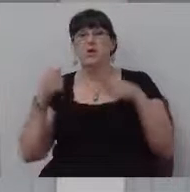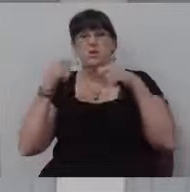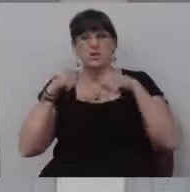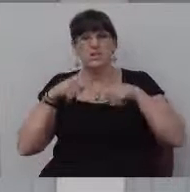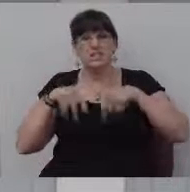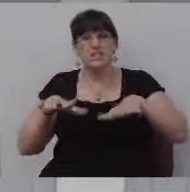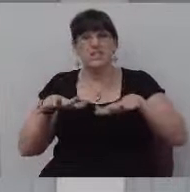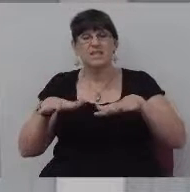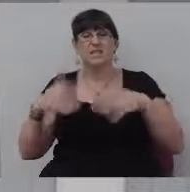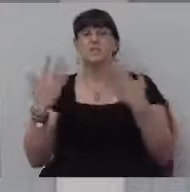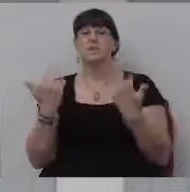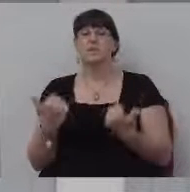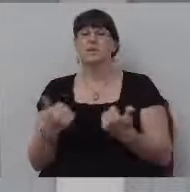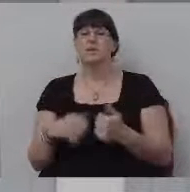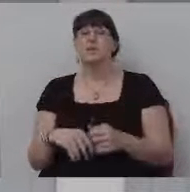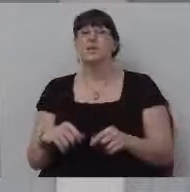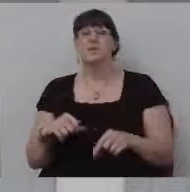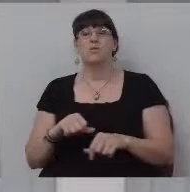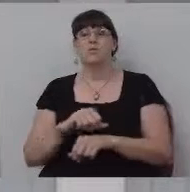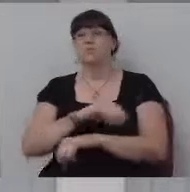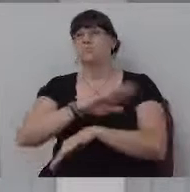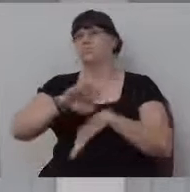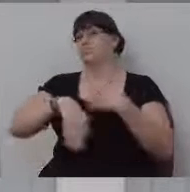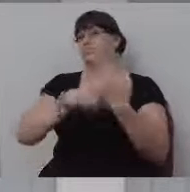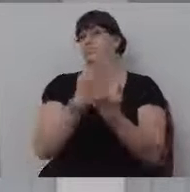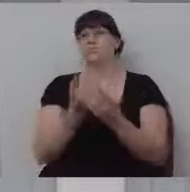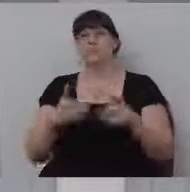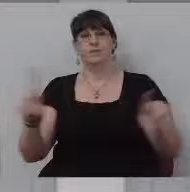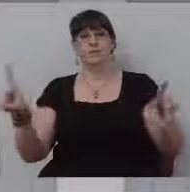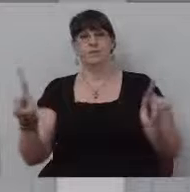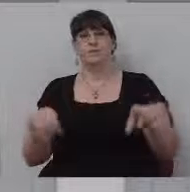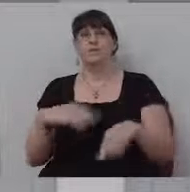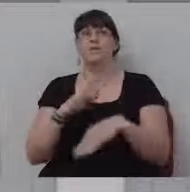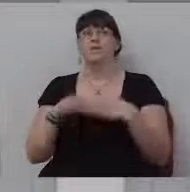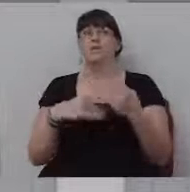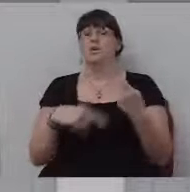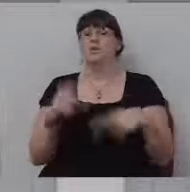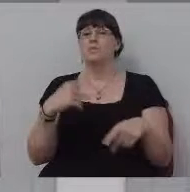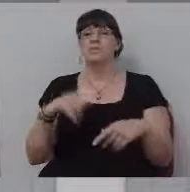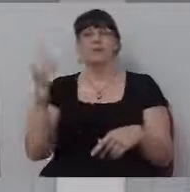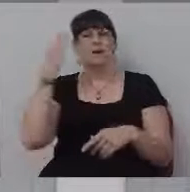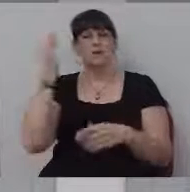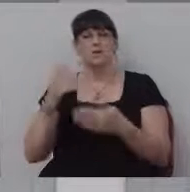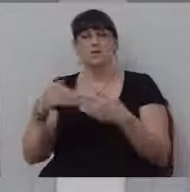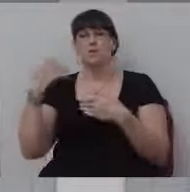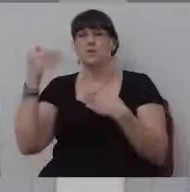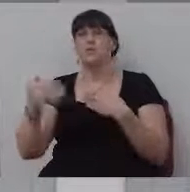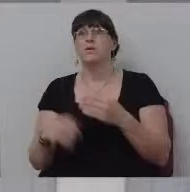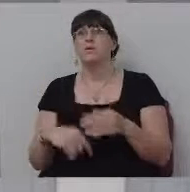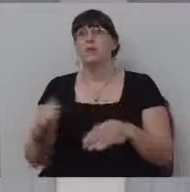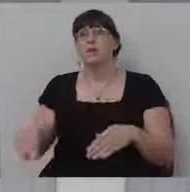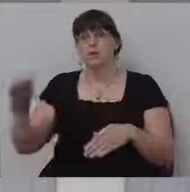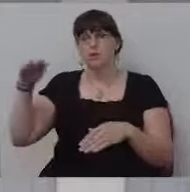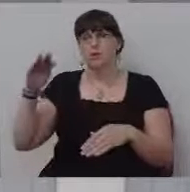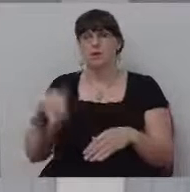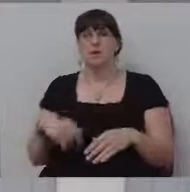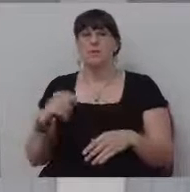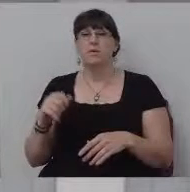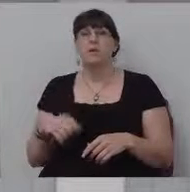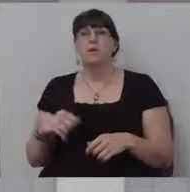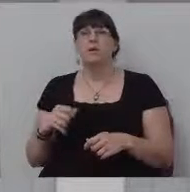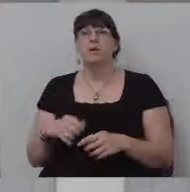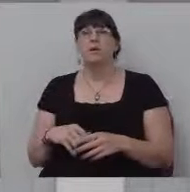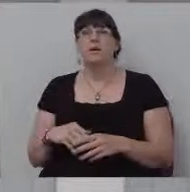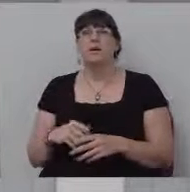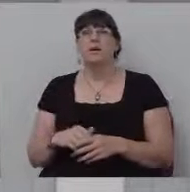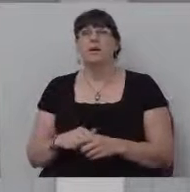different than anybody I had ever met in my life. I grew up in the rodeo family, cowboy family. I was an iron worker by trade. And